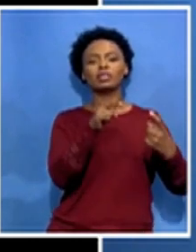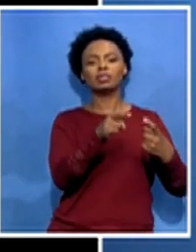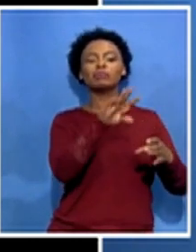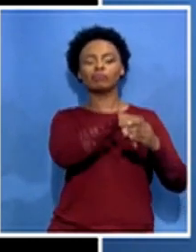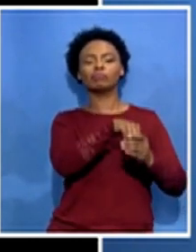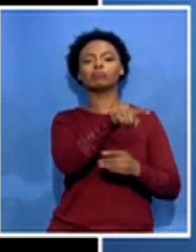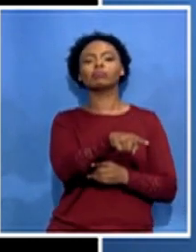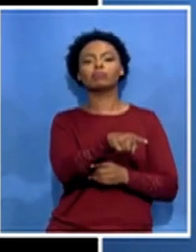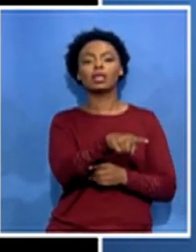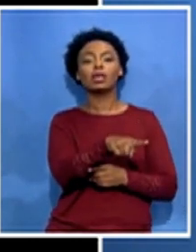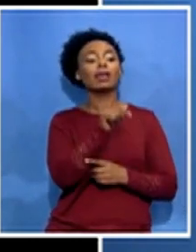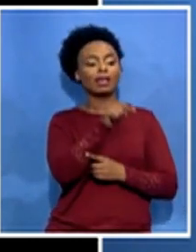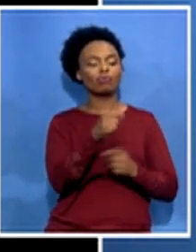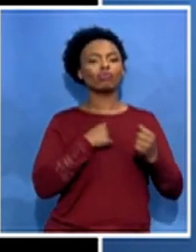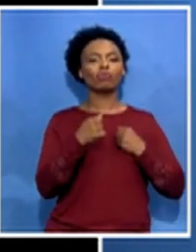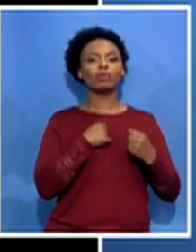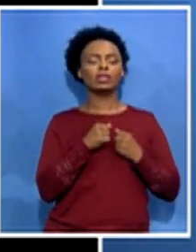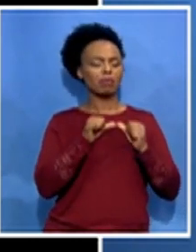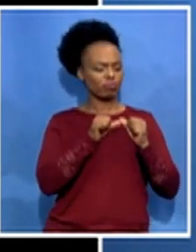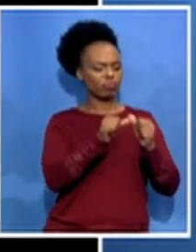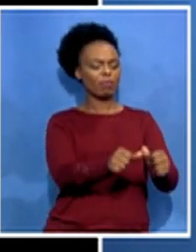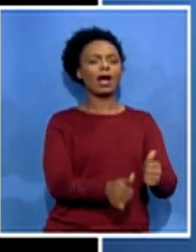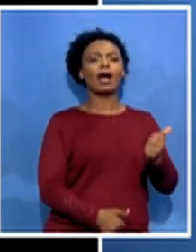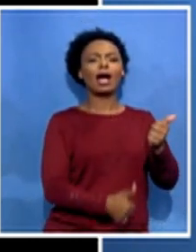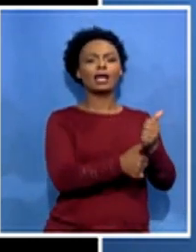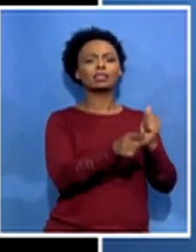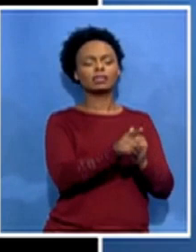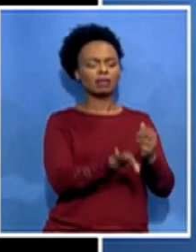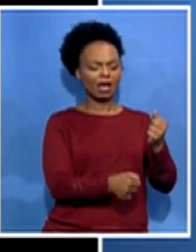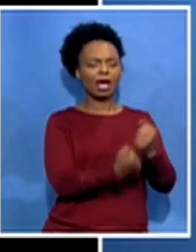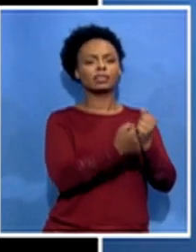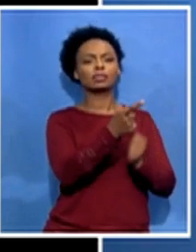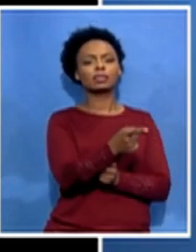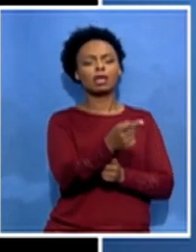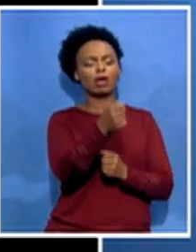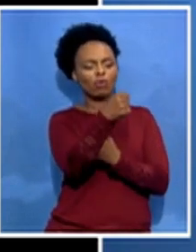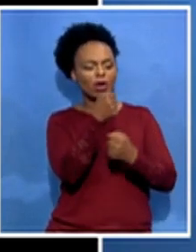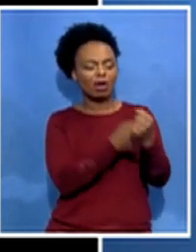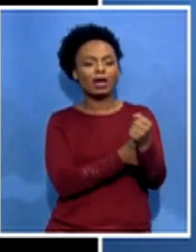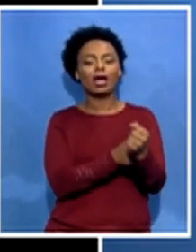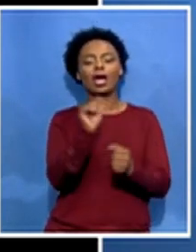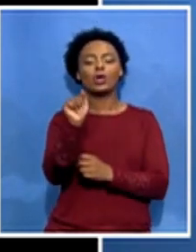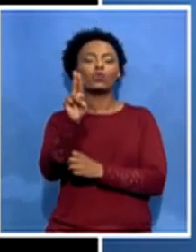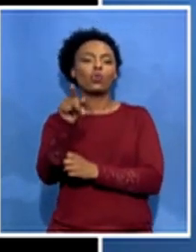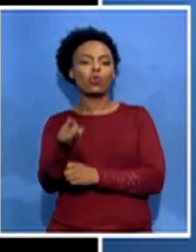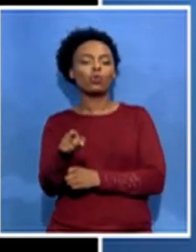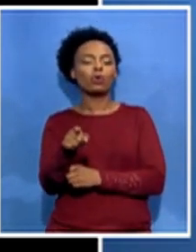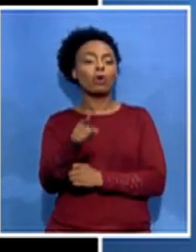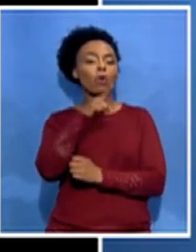in the restructuring of the african union you know that the african union uh